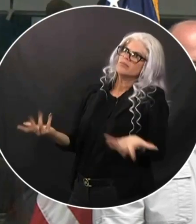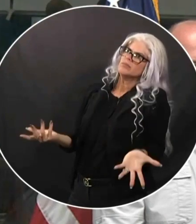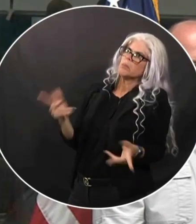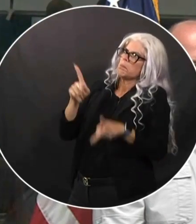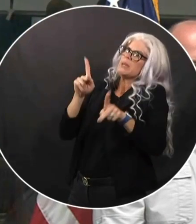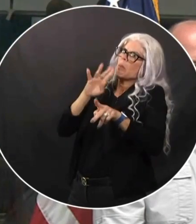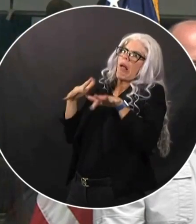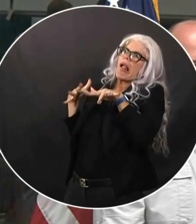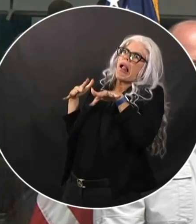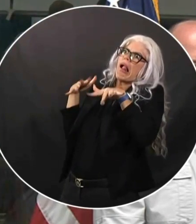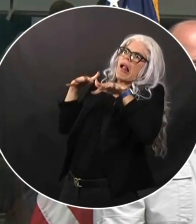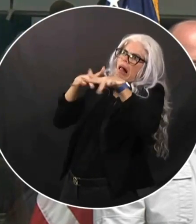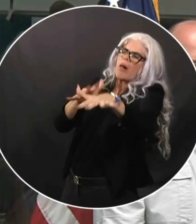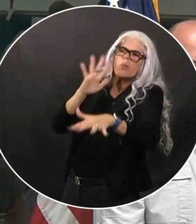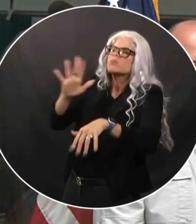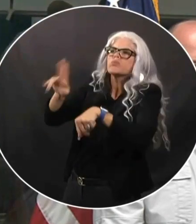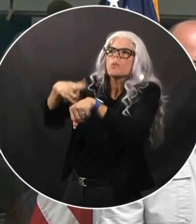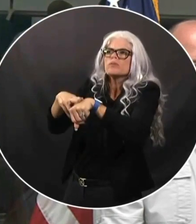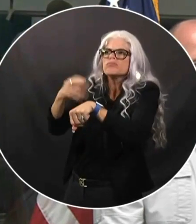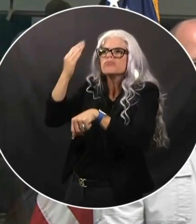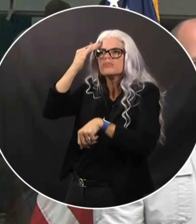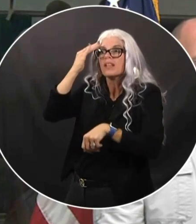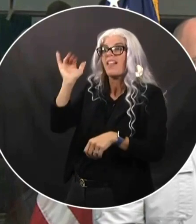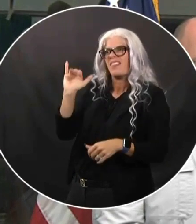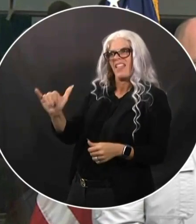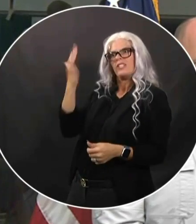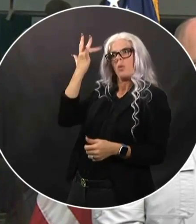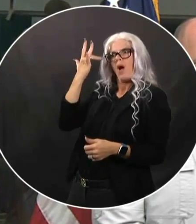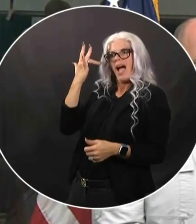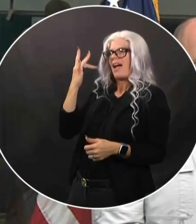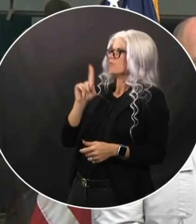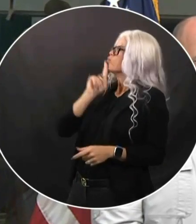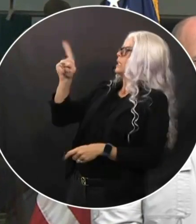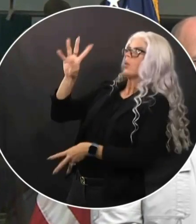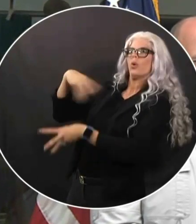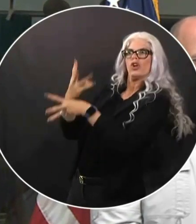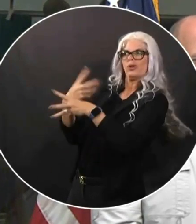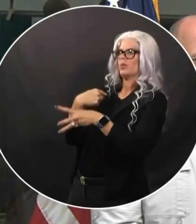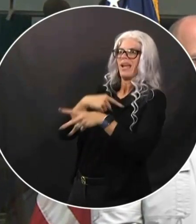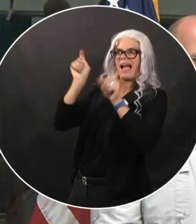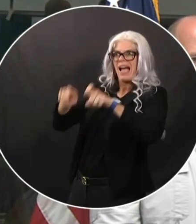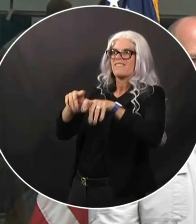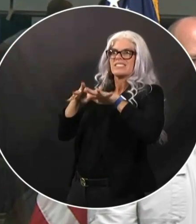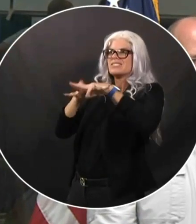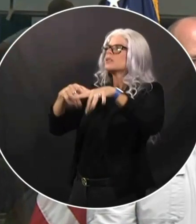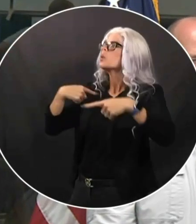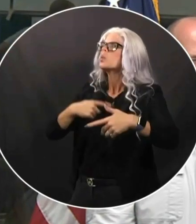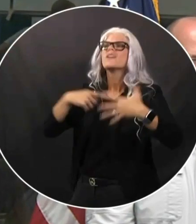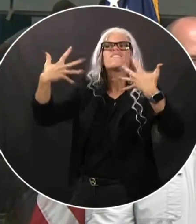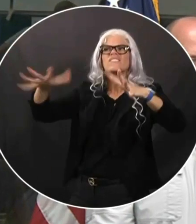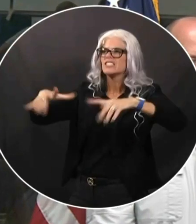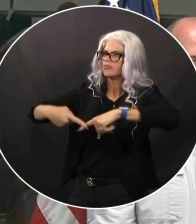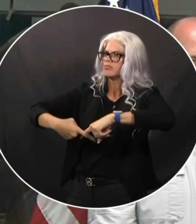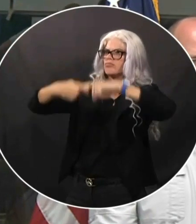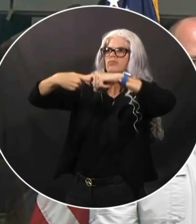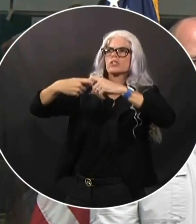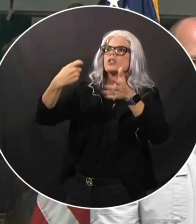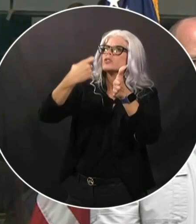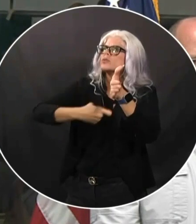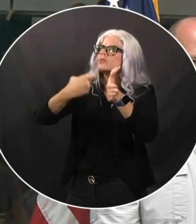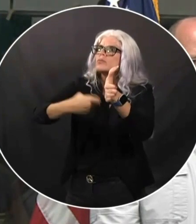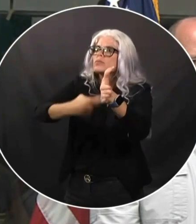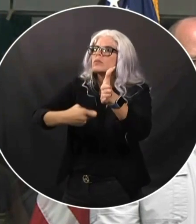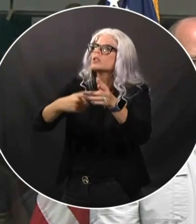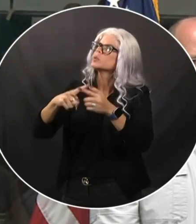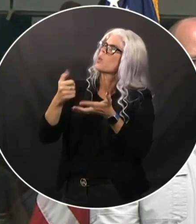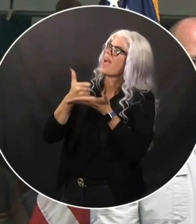traffic. I mean, that's just the reality. We've suspended the tolls to try to help get that get that going better. I do think because